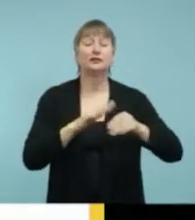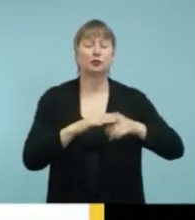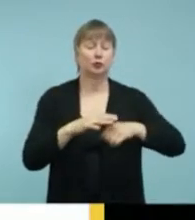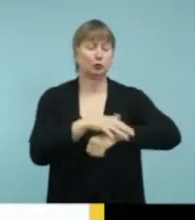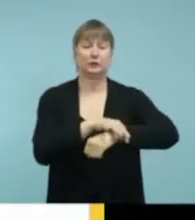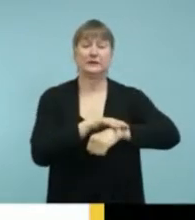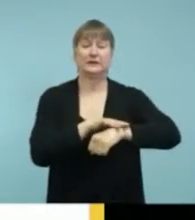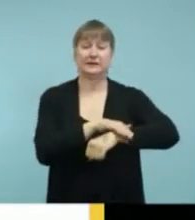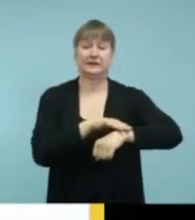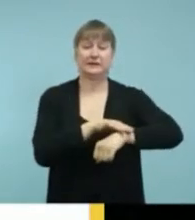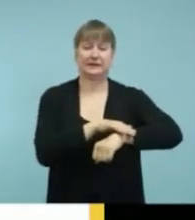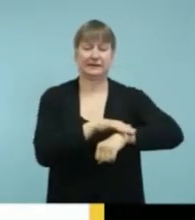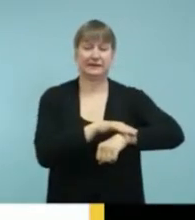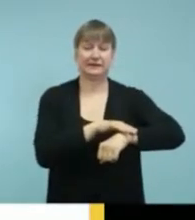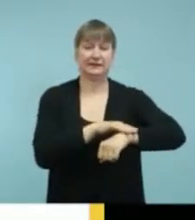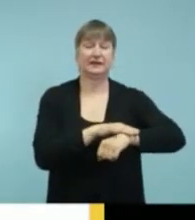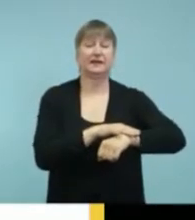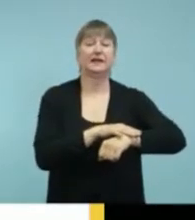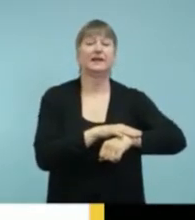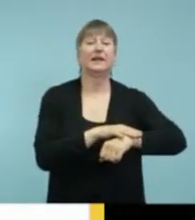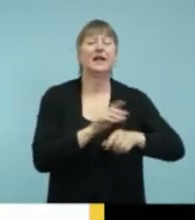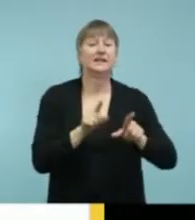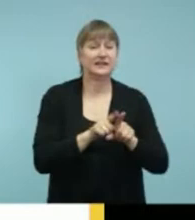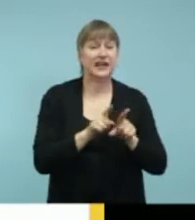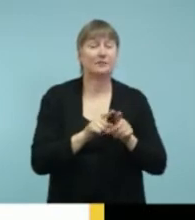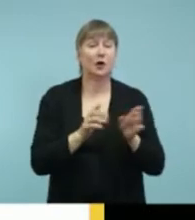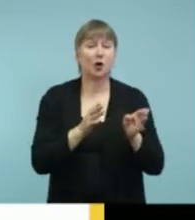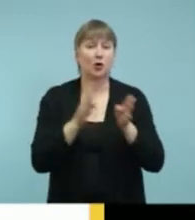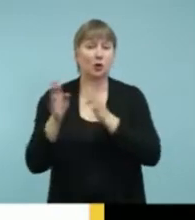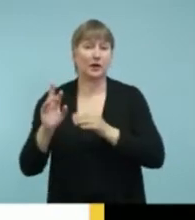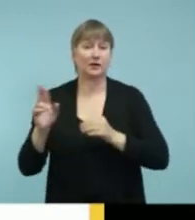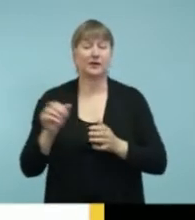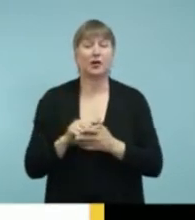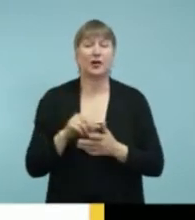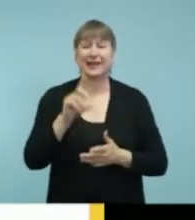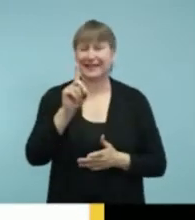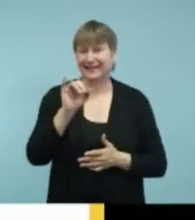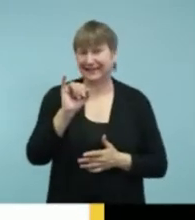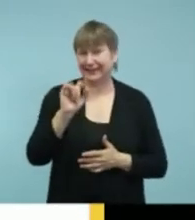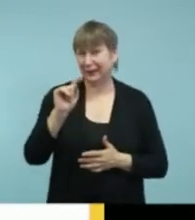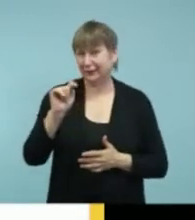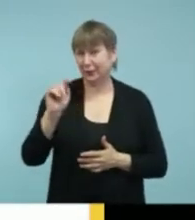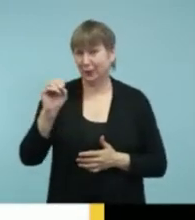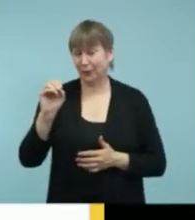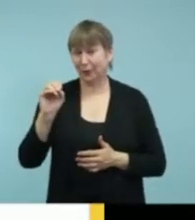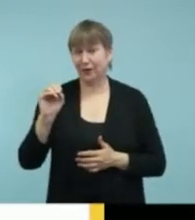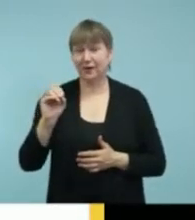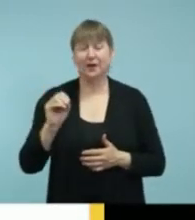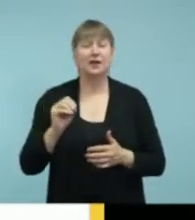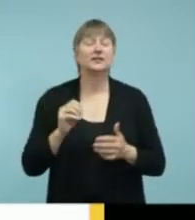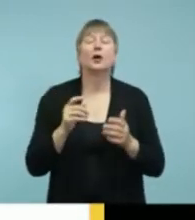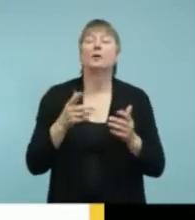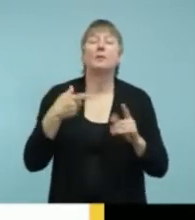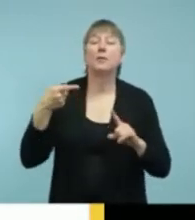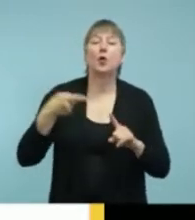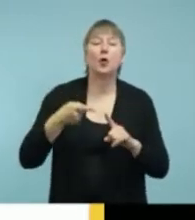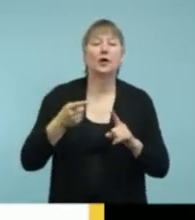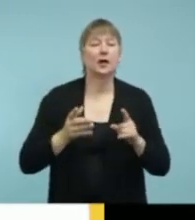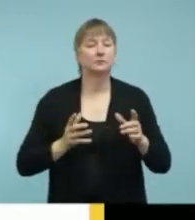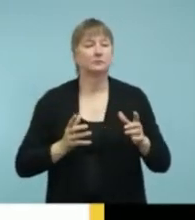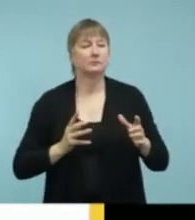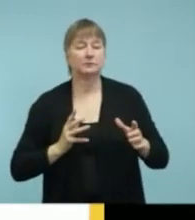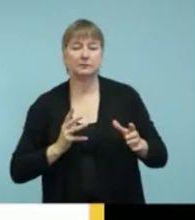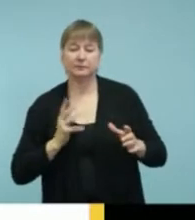And same with the device on the right that's called the ditto. And so it can be as fancy as being able to read and